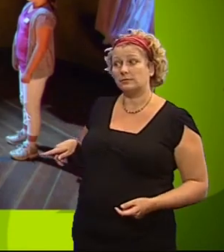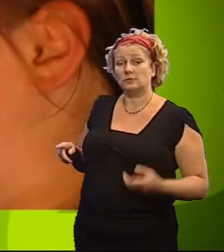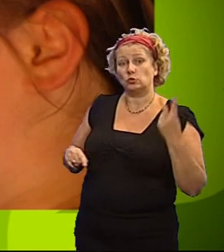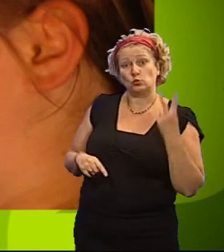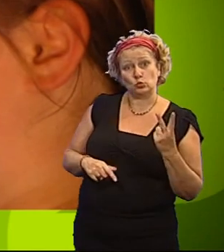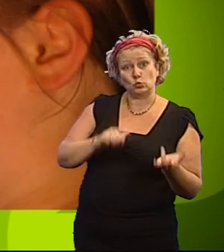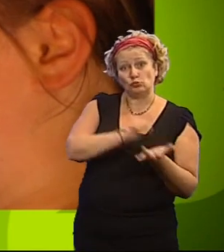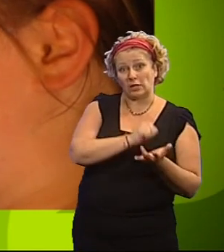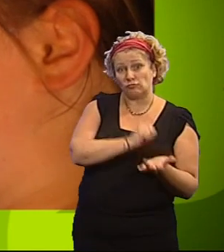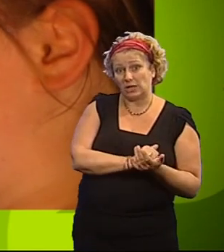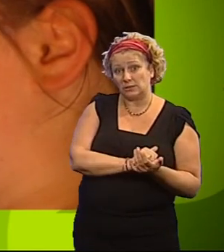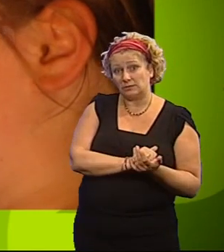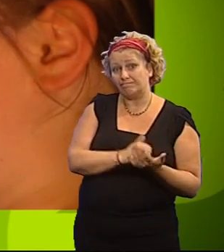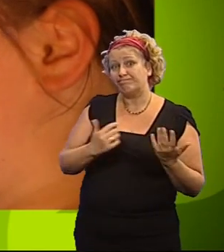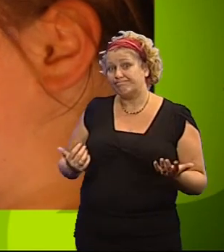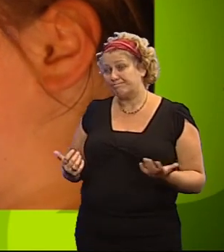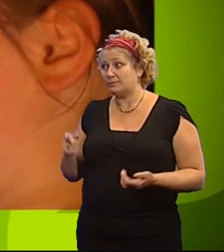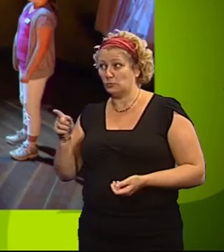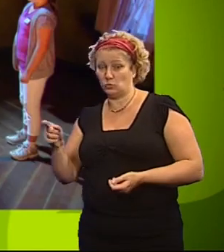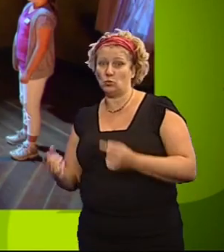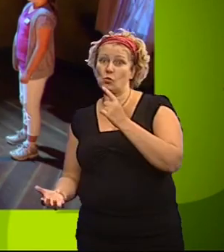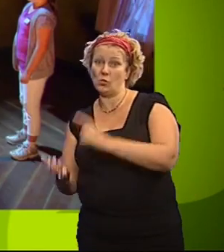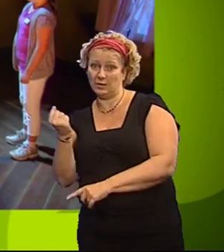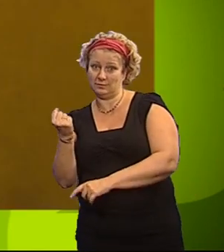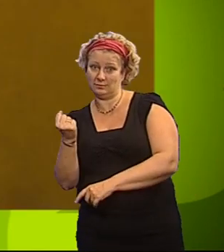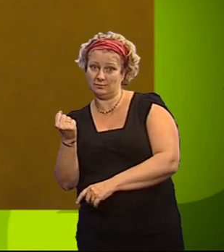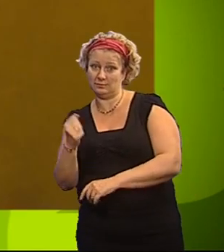questions correctly. Rene, you are the winner.